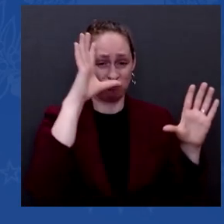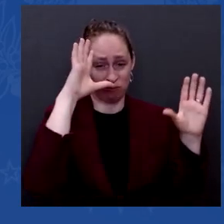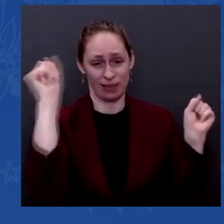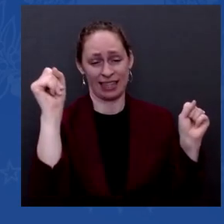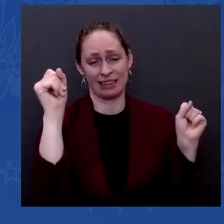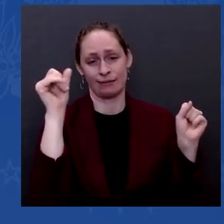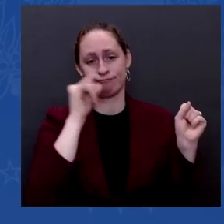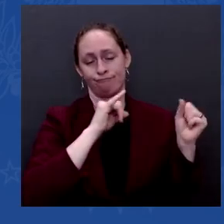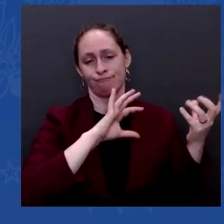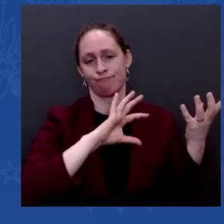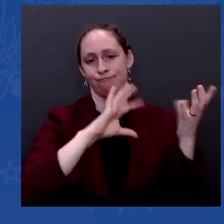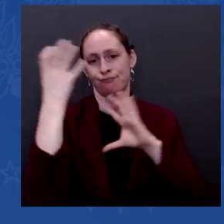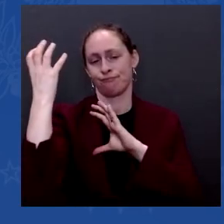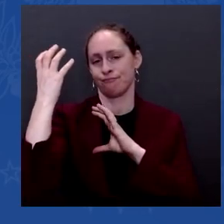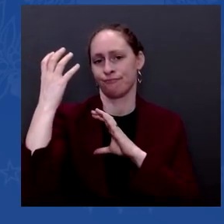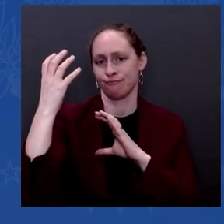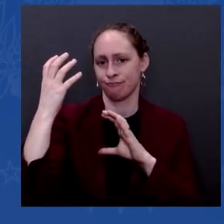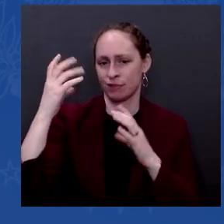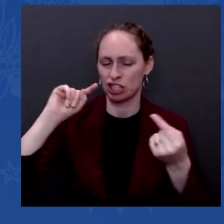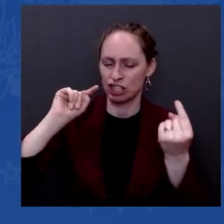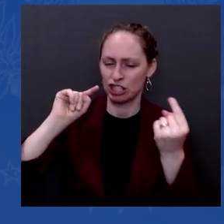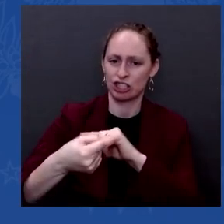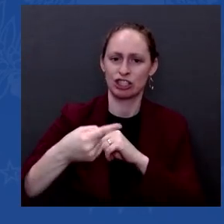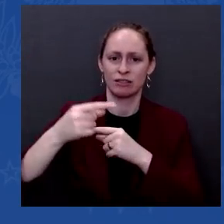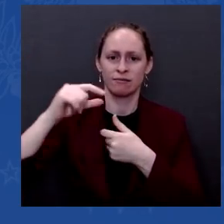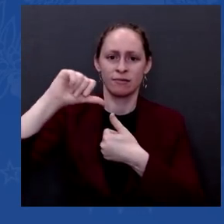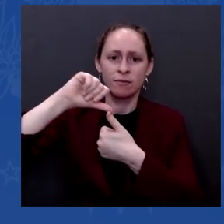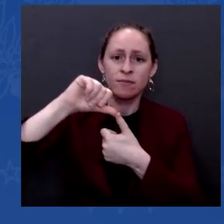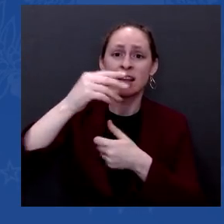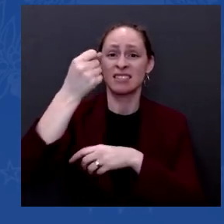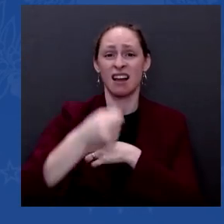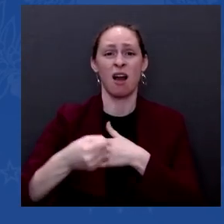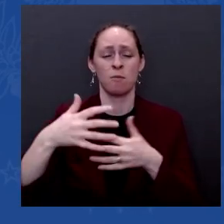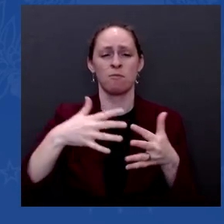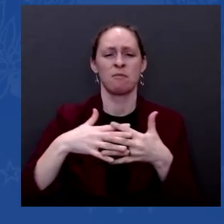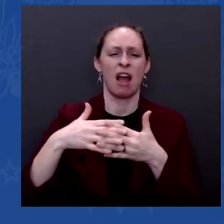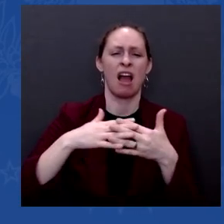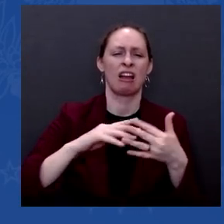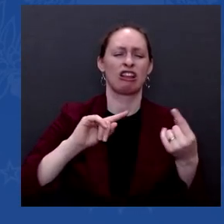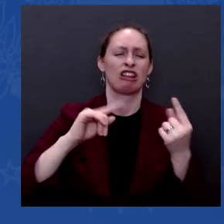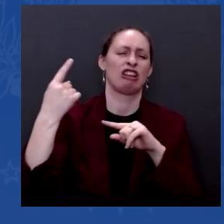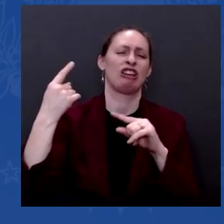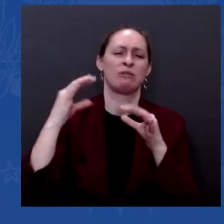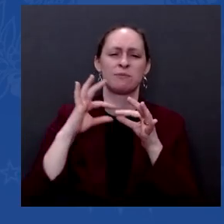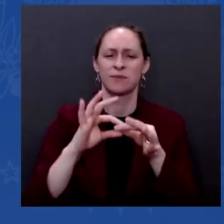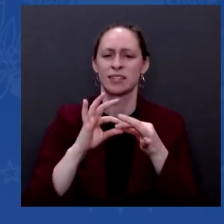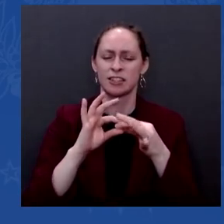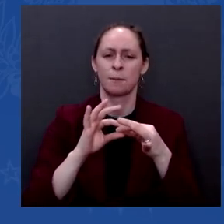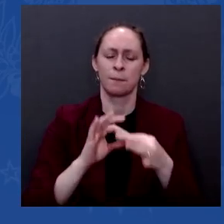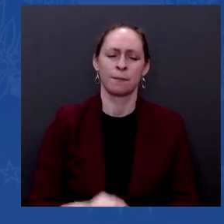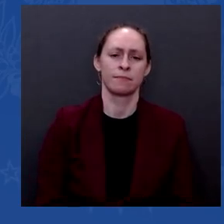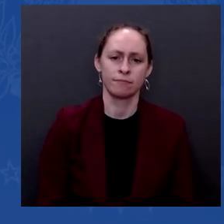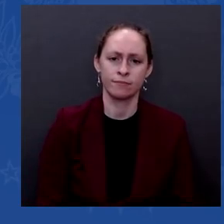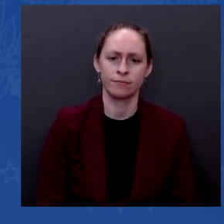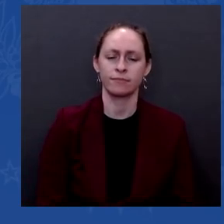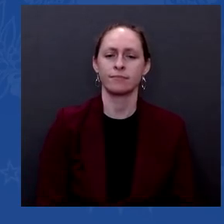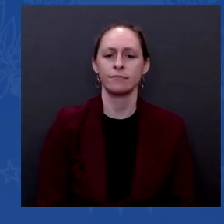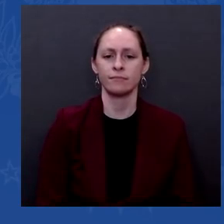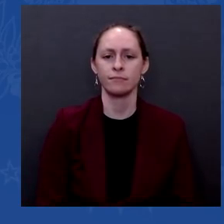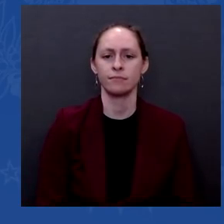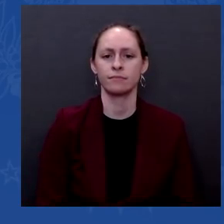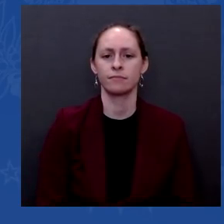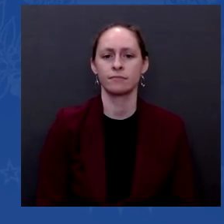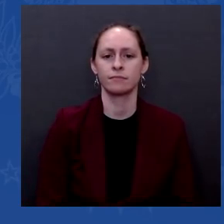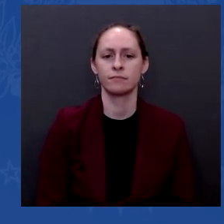a summit of the democracies. I call that, and a number of nations showed up for this summit of democracy. What is it that's going to allow